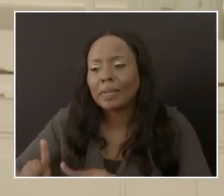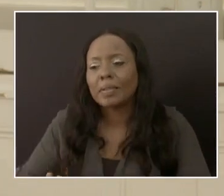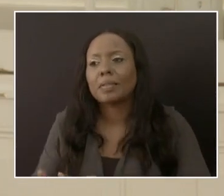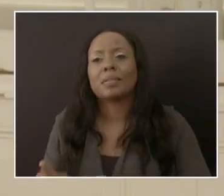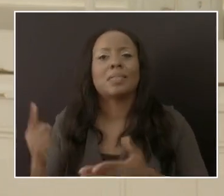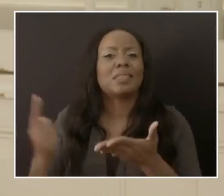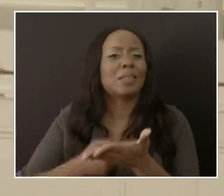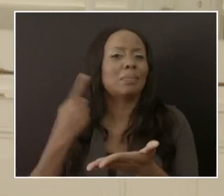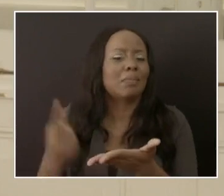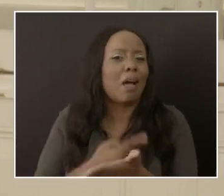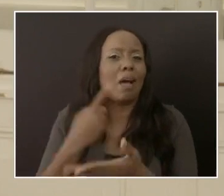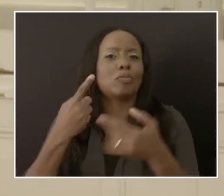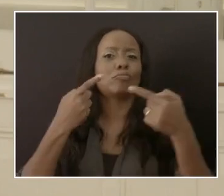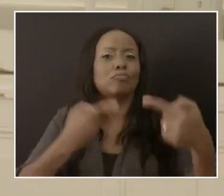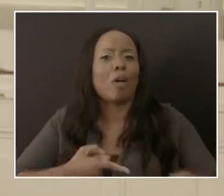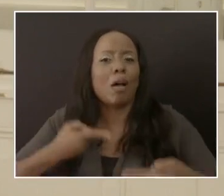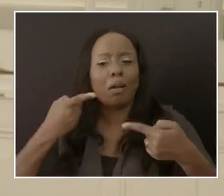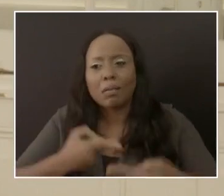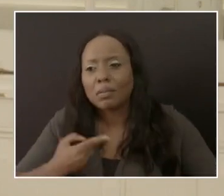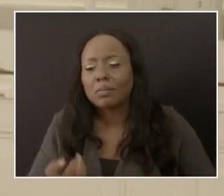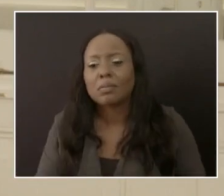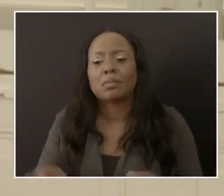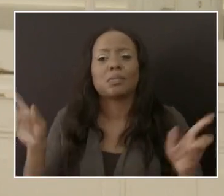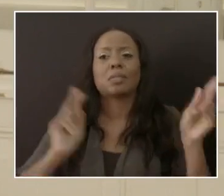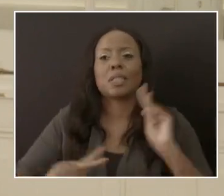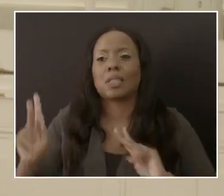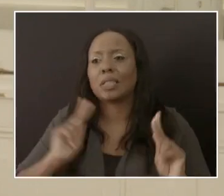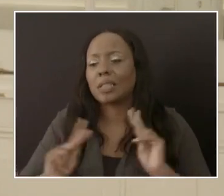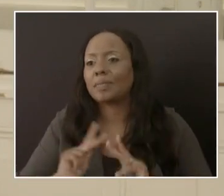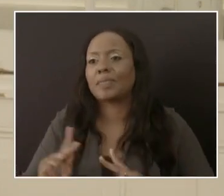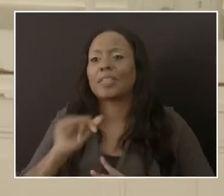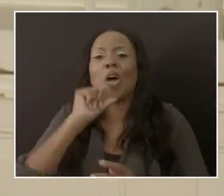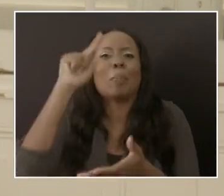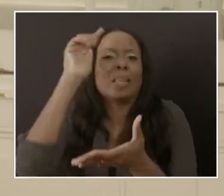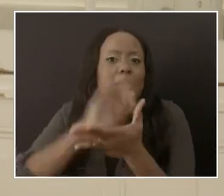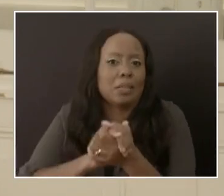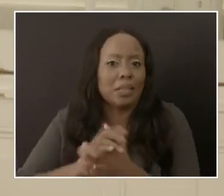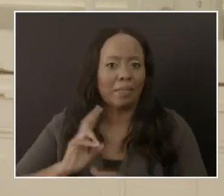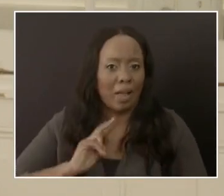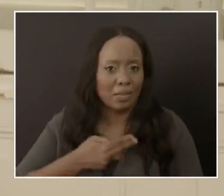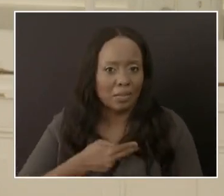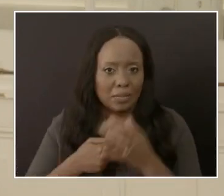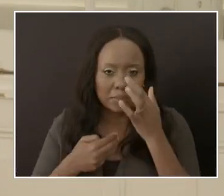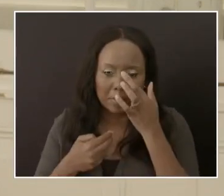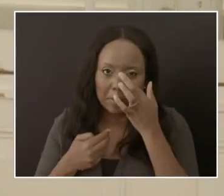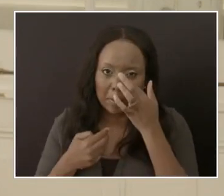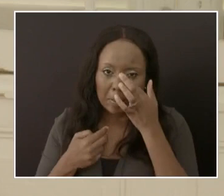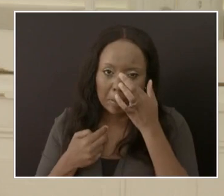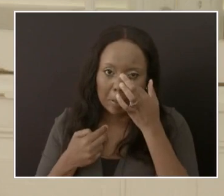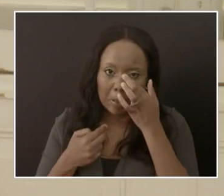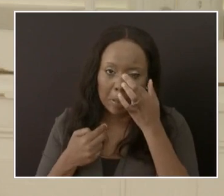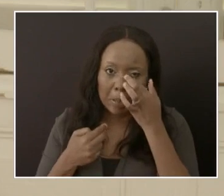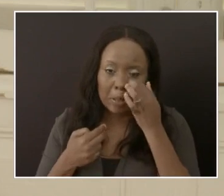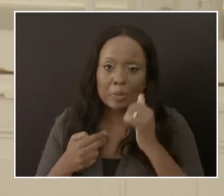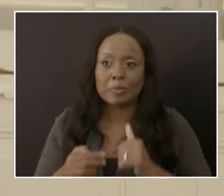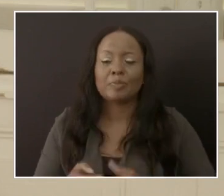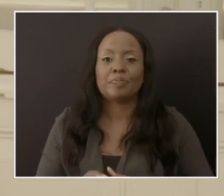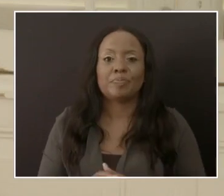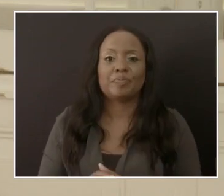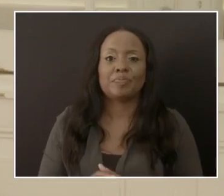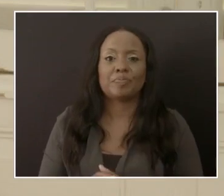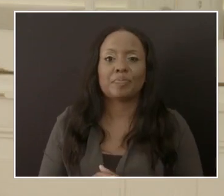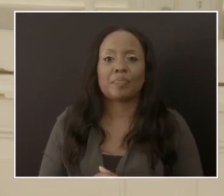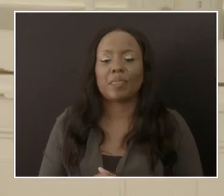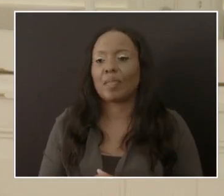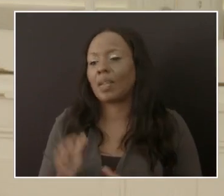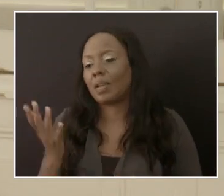times to get the public in a better place. And in retrospect, I think that is fairly